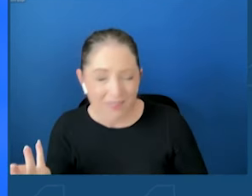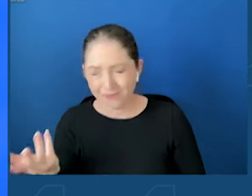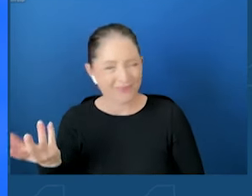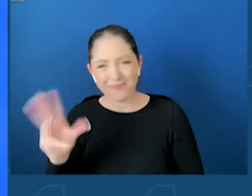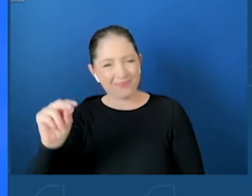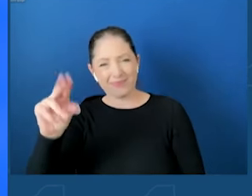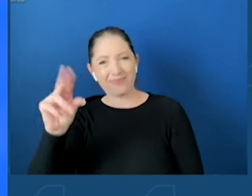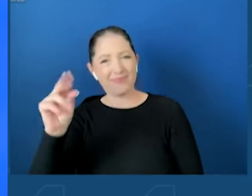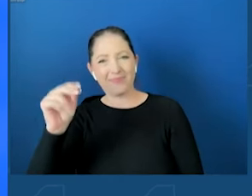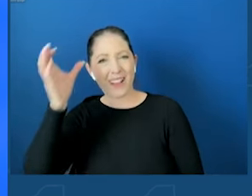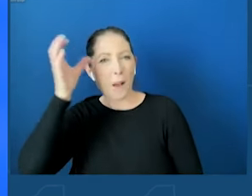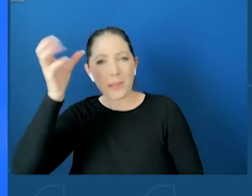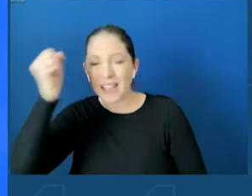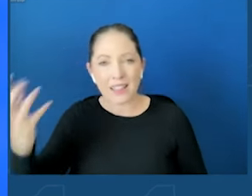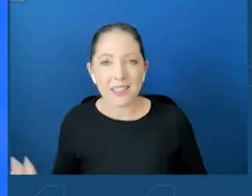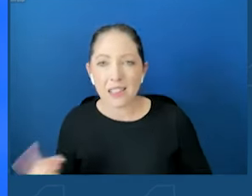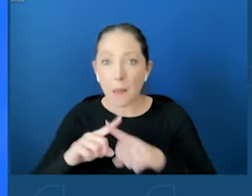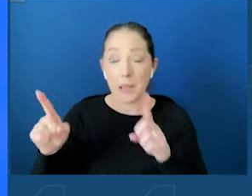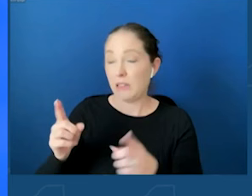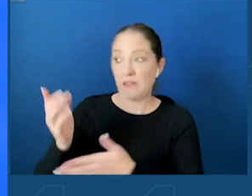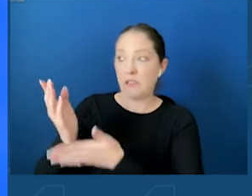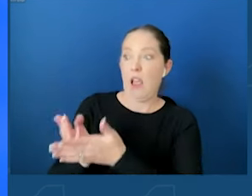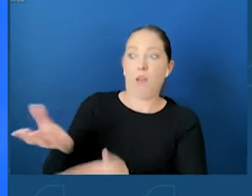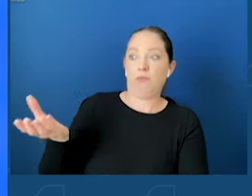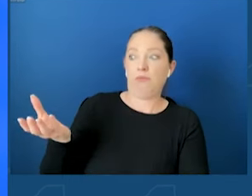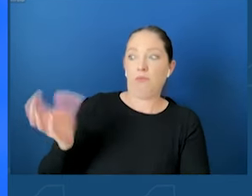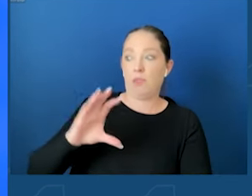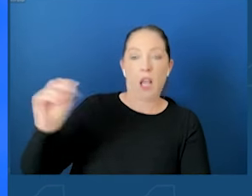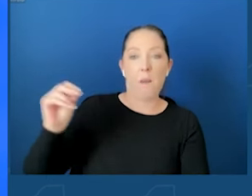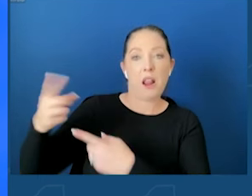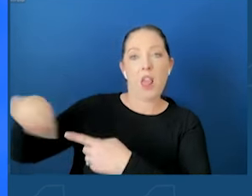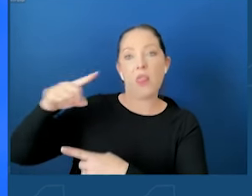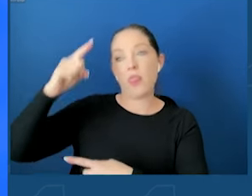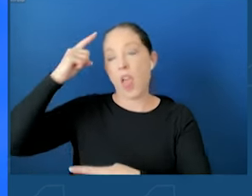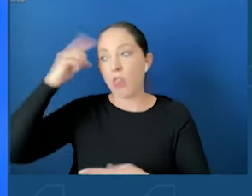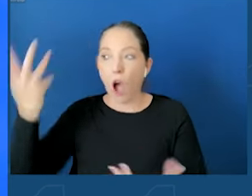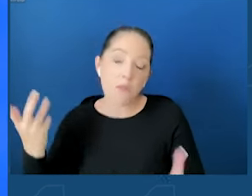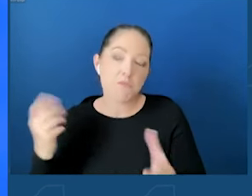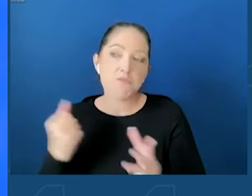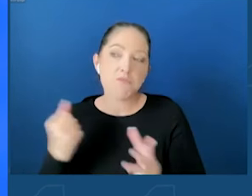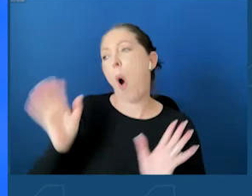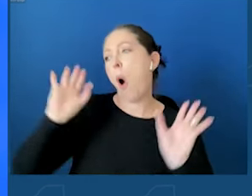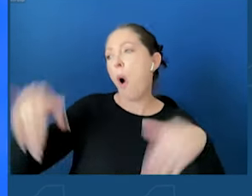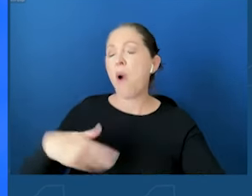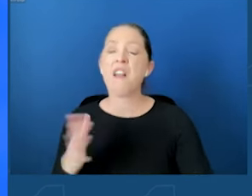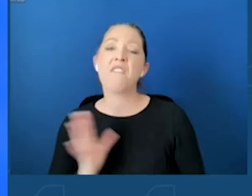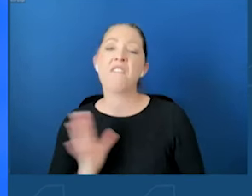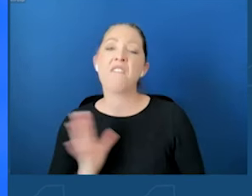boardrooms, no one thought about that. There must be no parents out there because they didn't think about this.